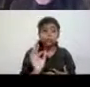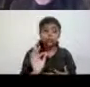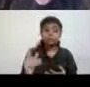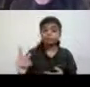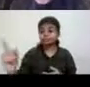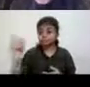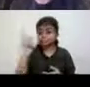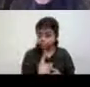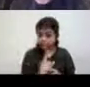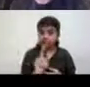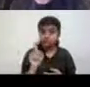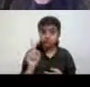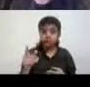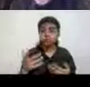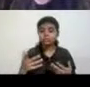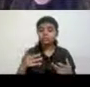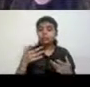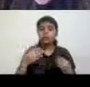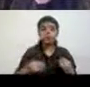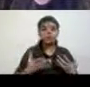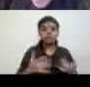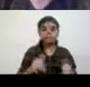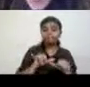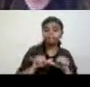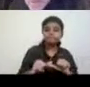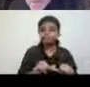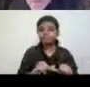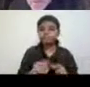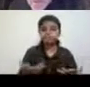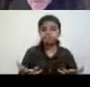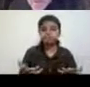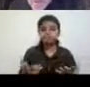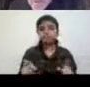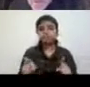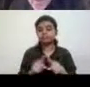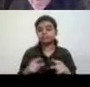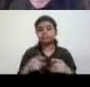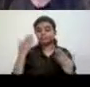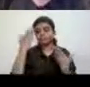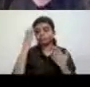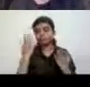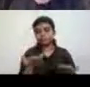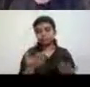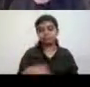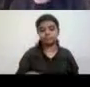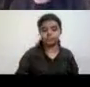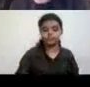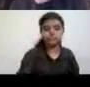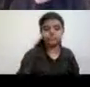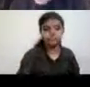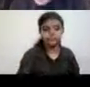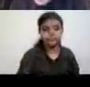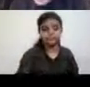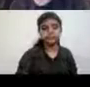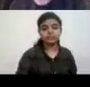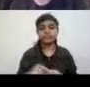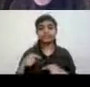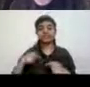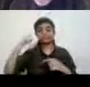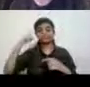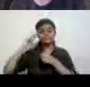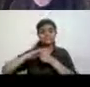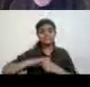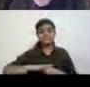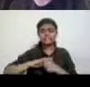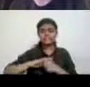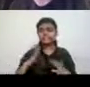effort by people with, with, uh, I never liked the term mental illness. don't know why I let that in here, uh, by people with psychic distress is what I like to say